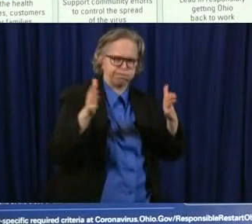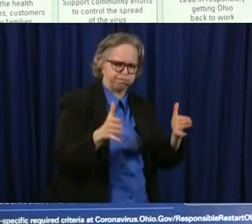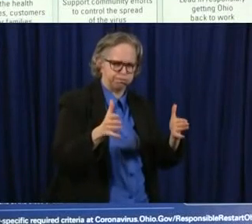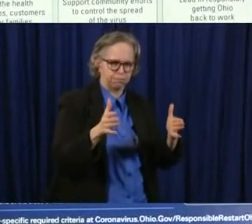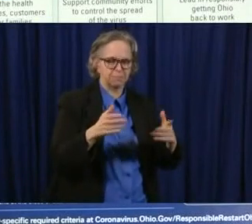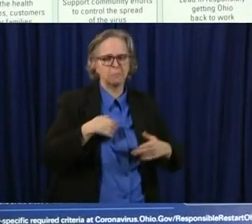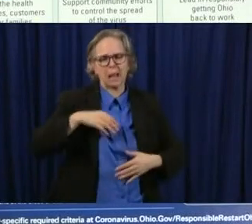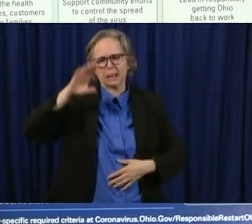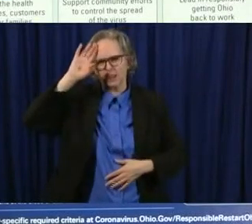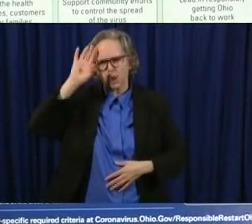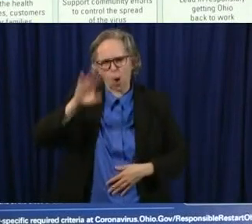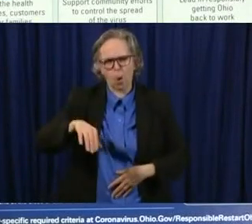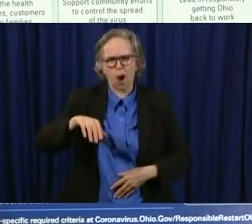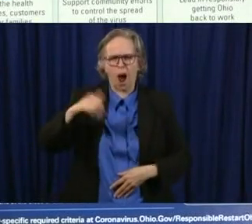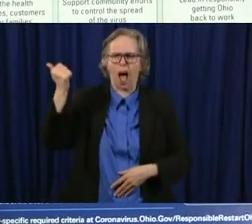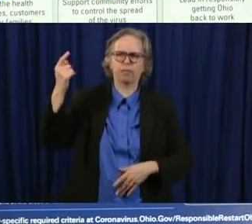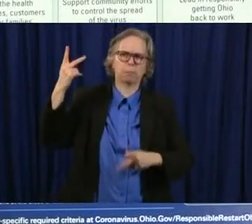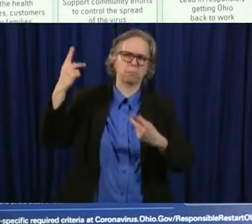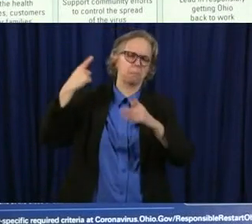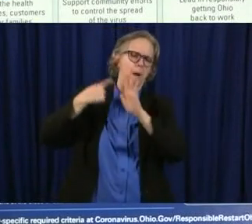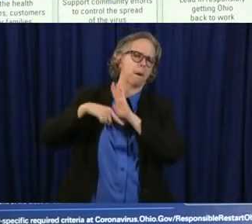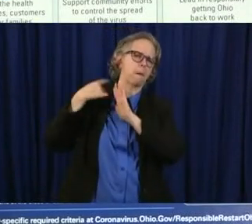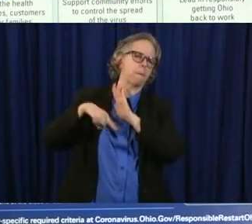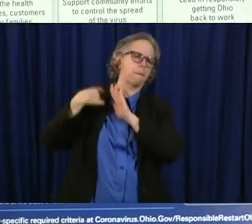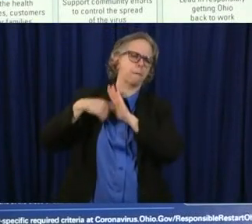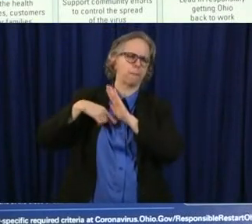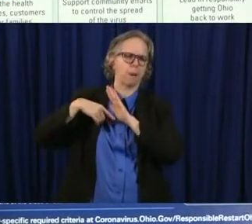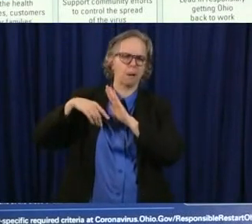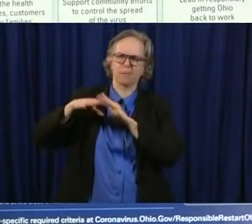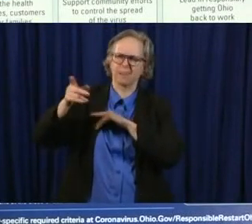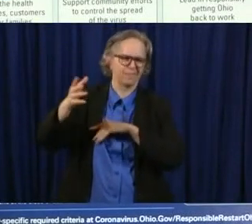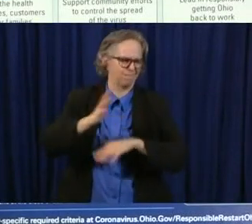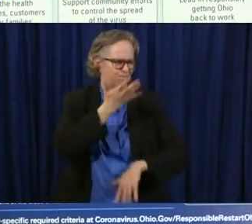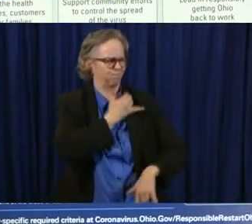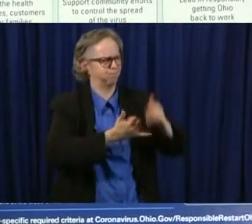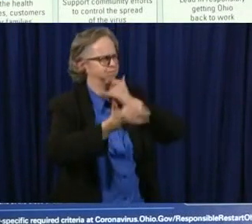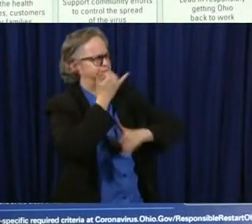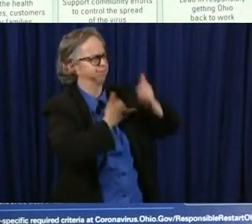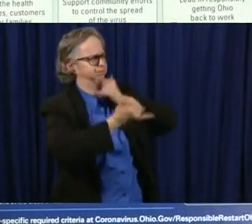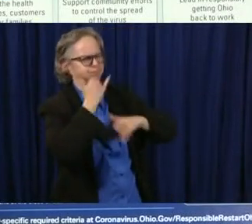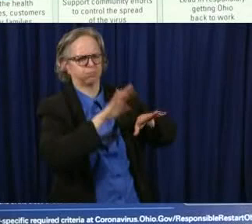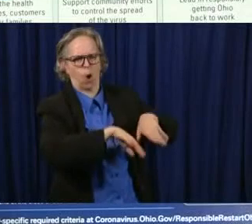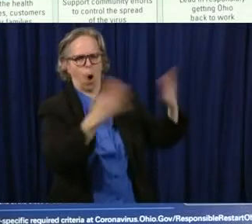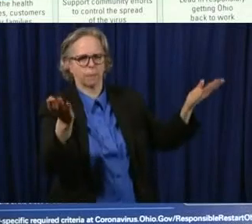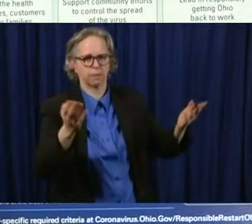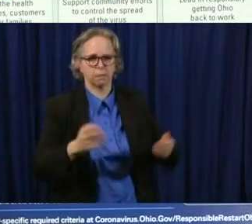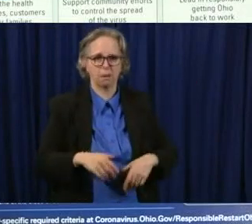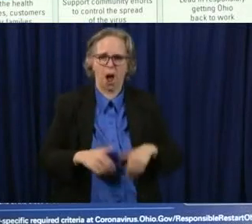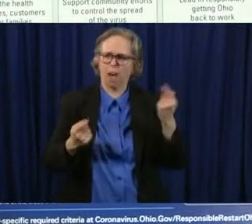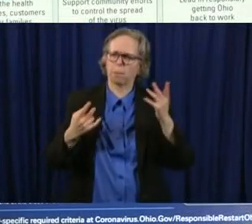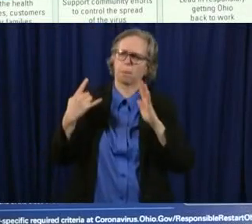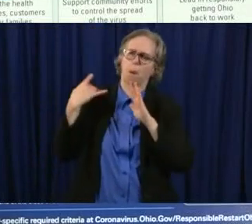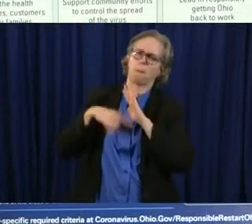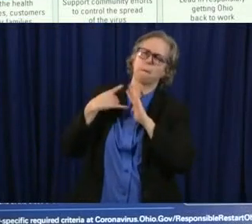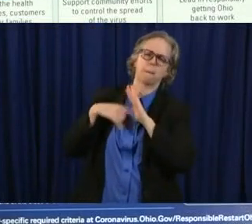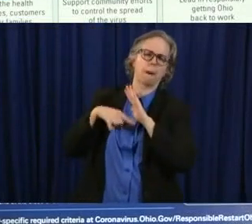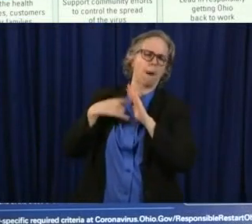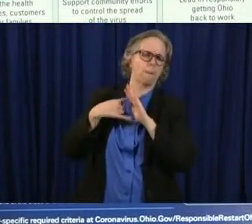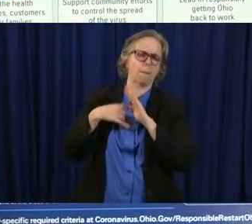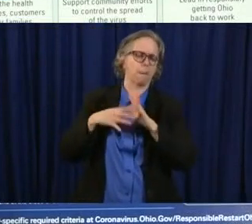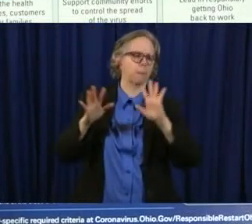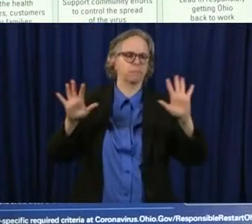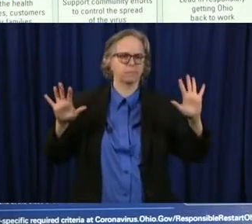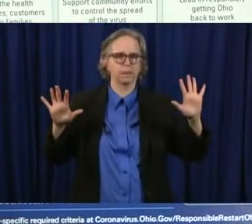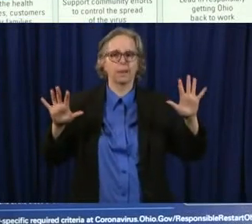from some people who say we shouldn't have opened up at all uh we'll be criticized from other people who understandably uh and they're both